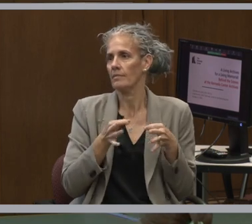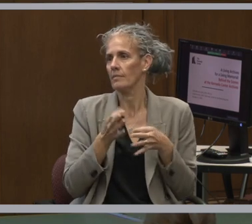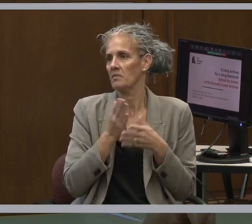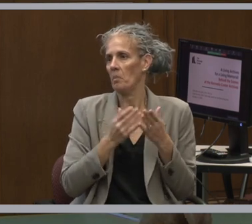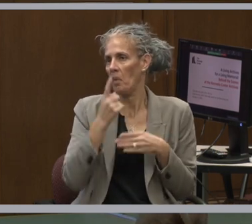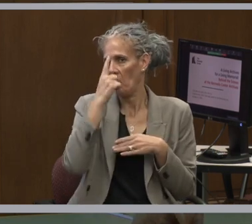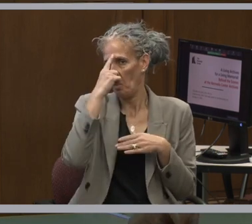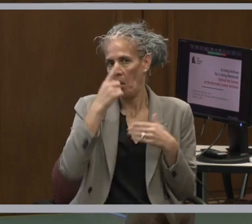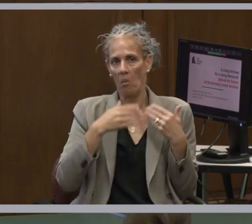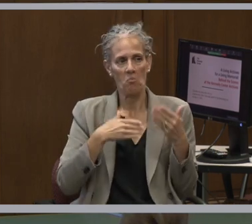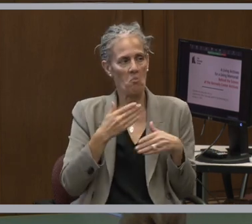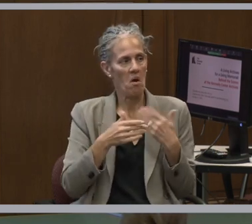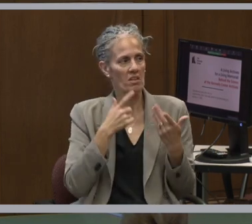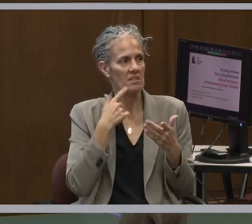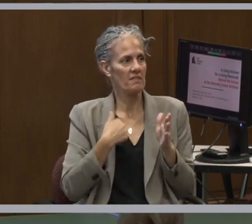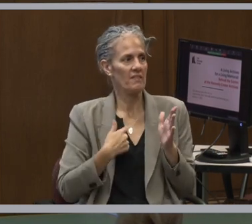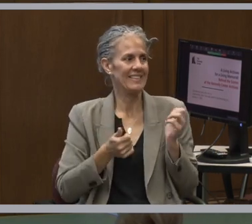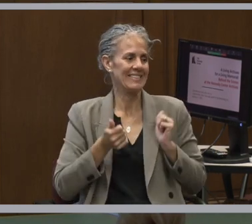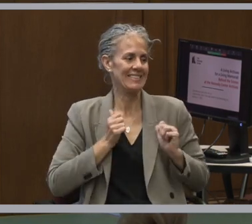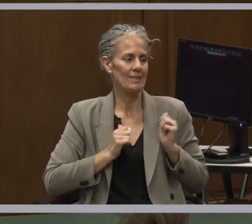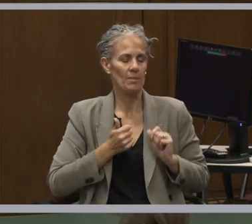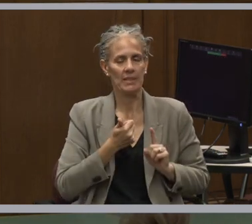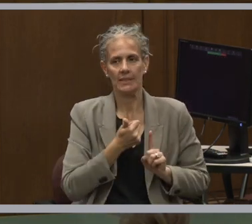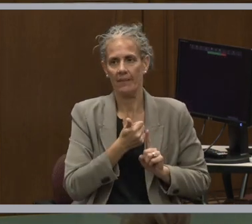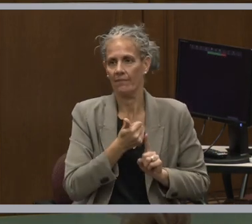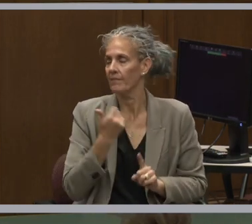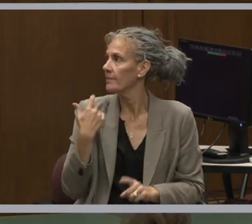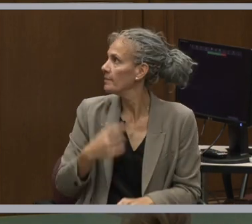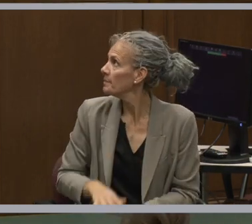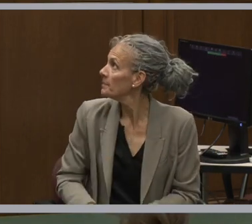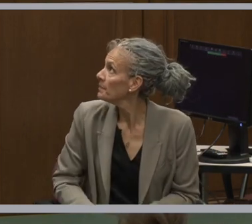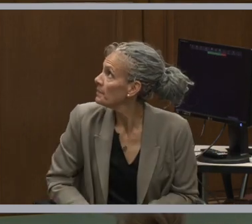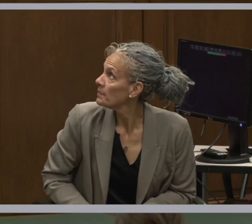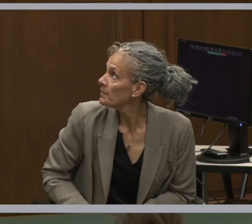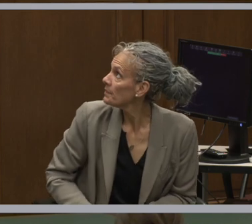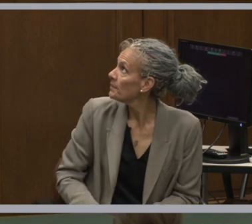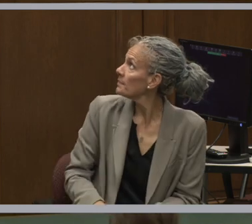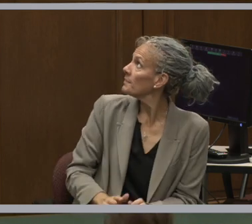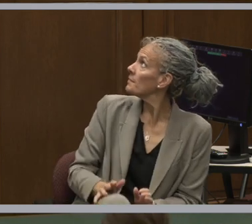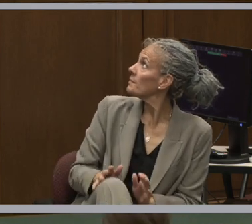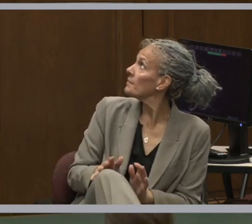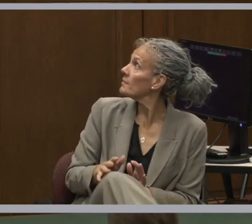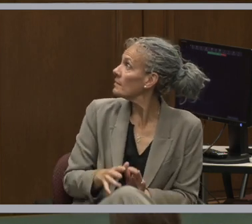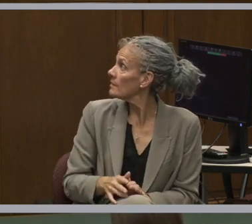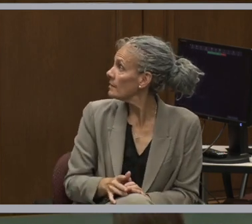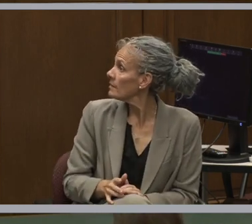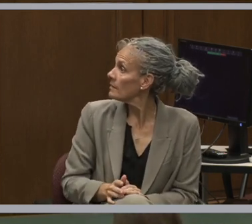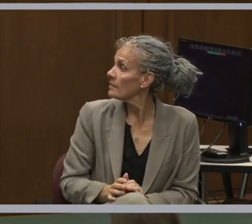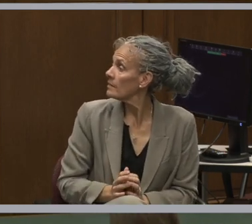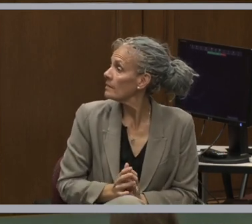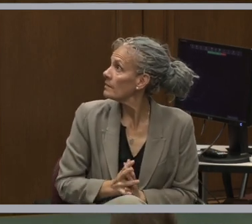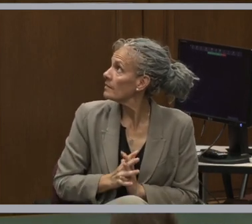of the exhibit itself. So, first... Oh.